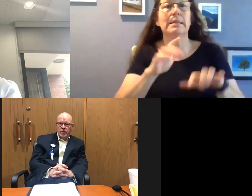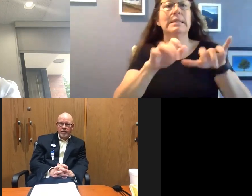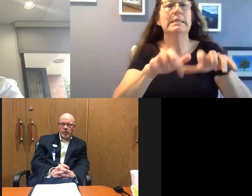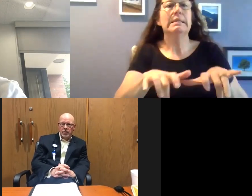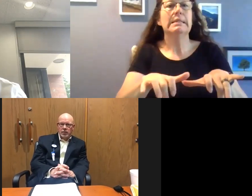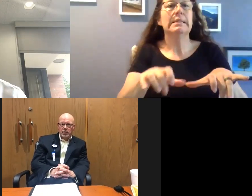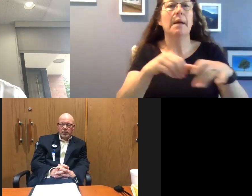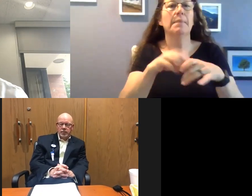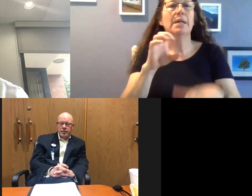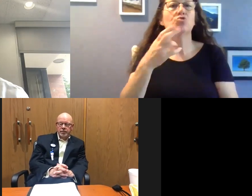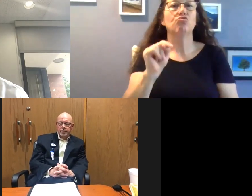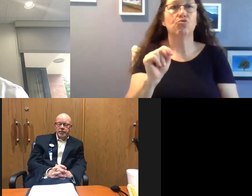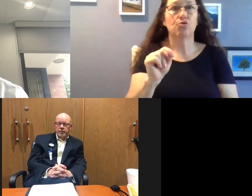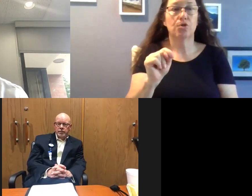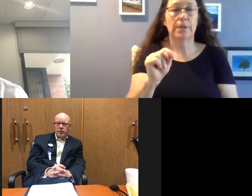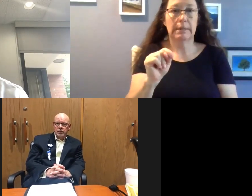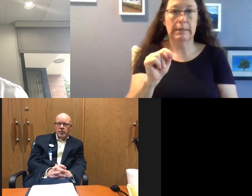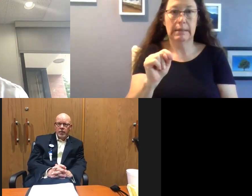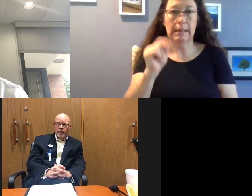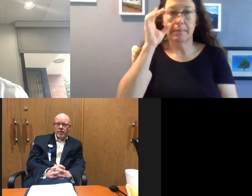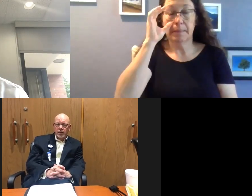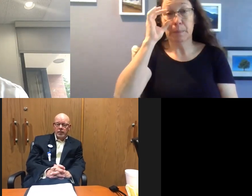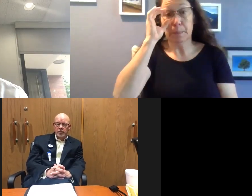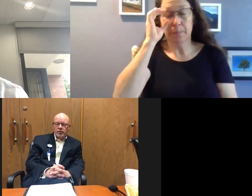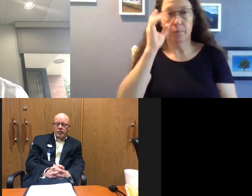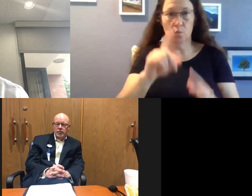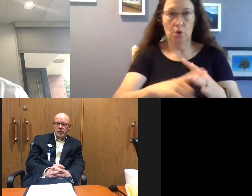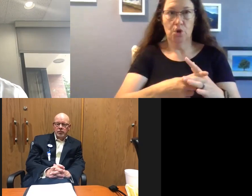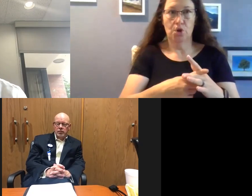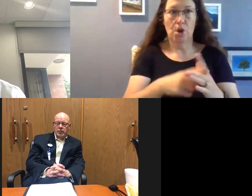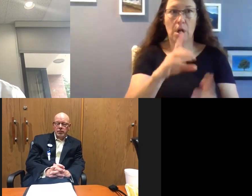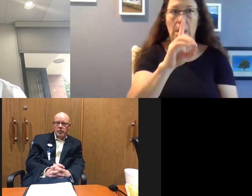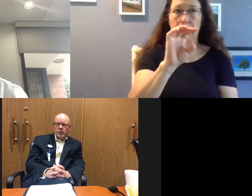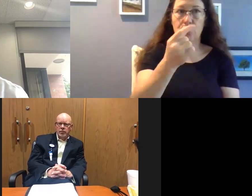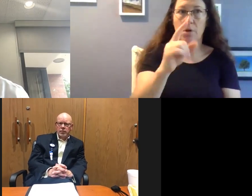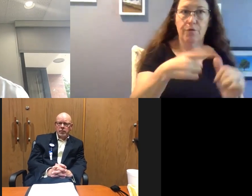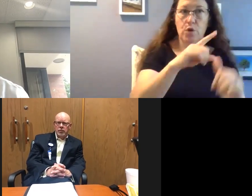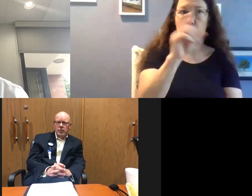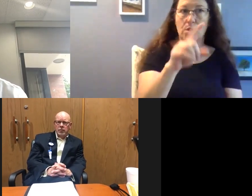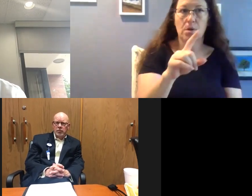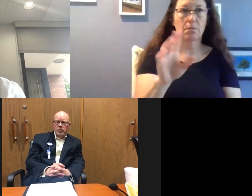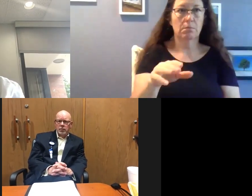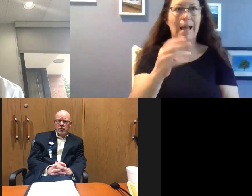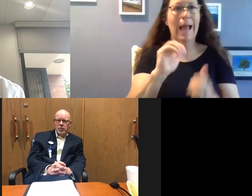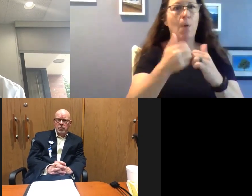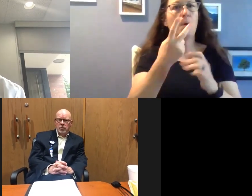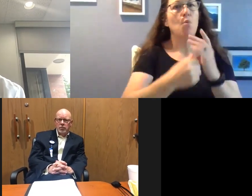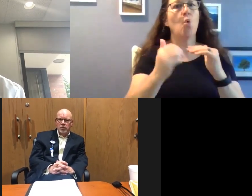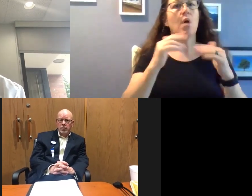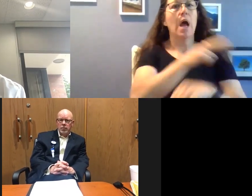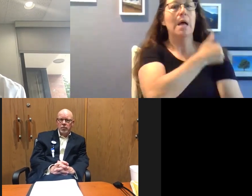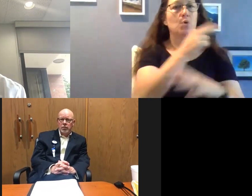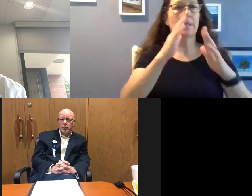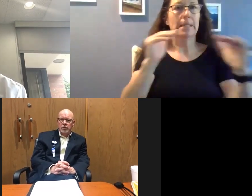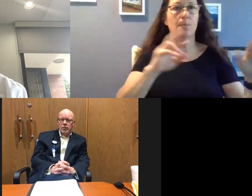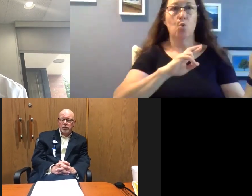questions into the chat and we will get to them as we are able. We'll start Doug with you on the first question. How are both hospital systems ready to respond